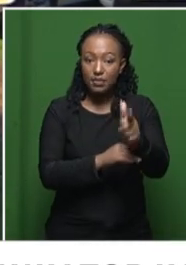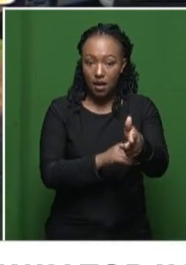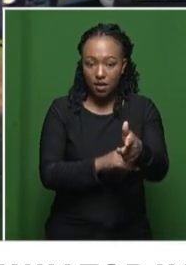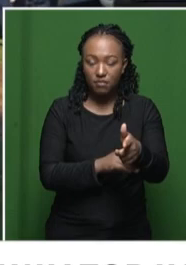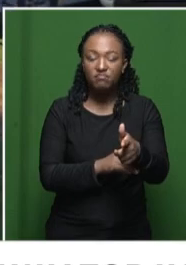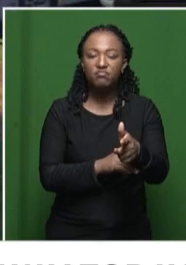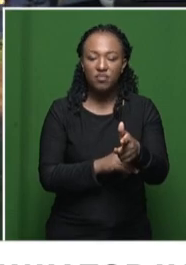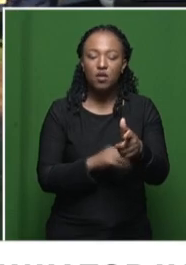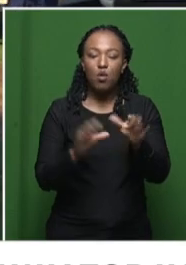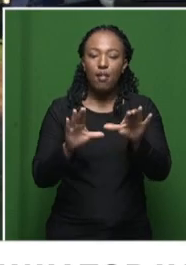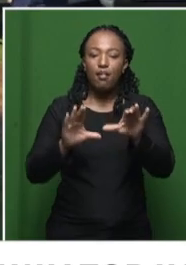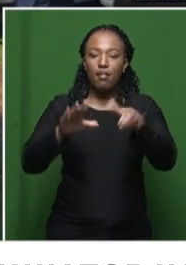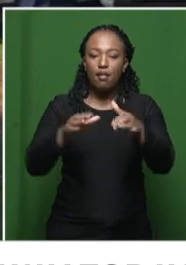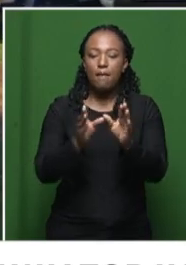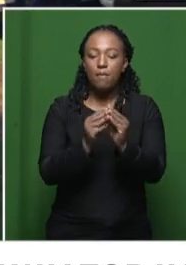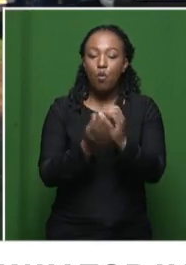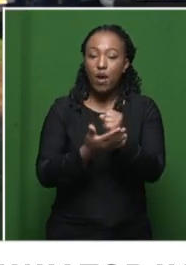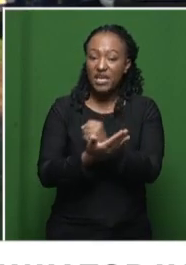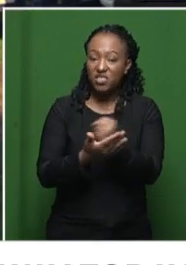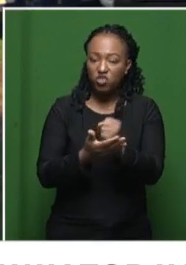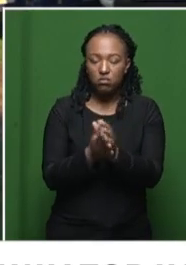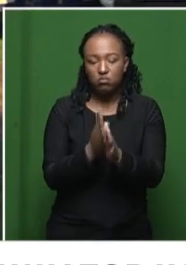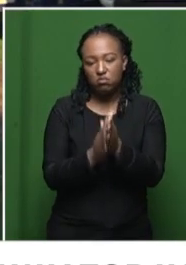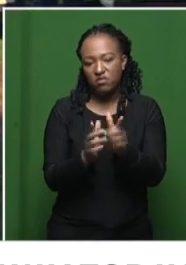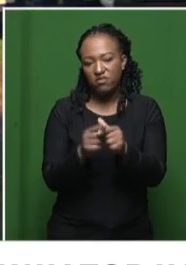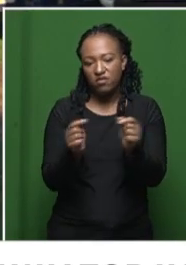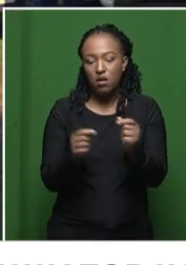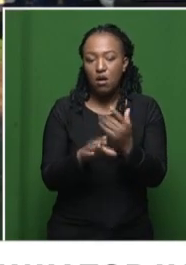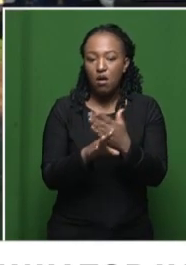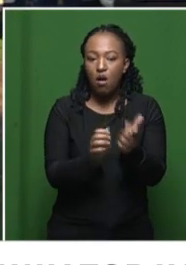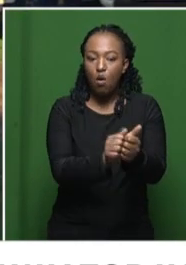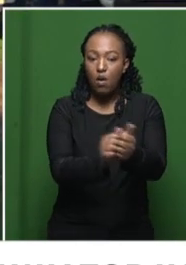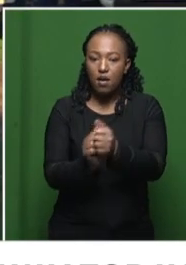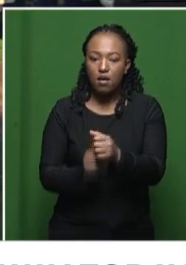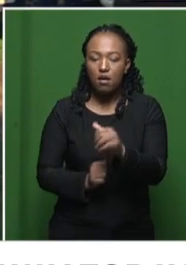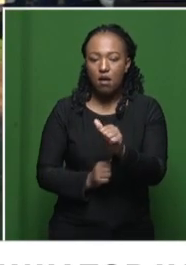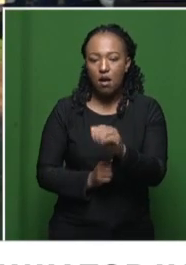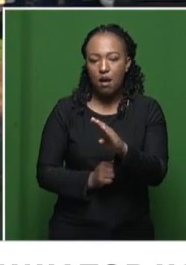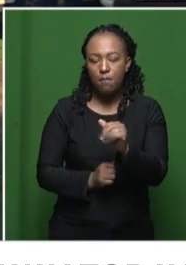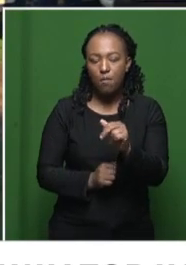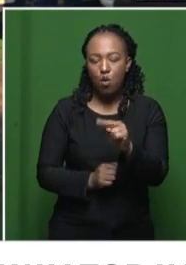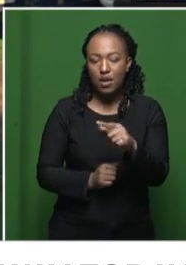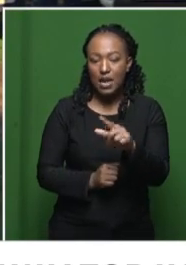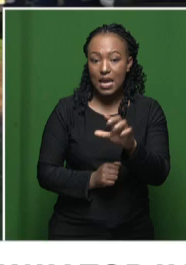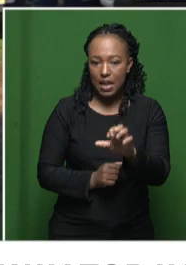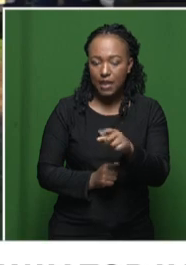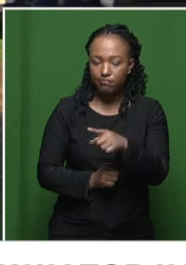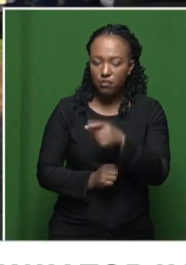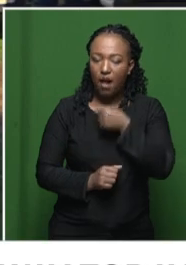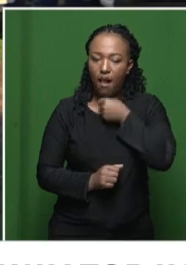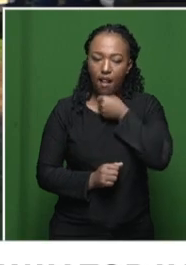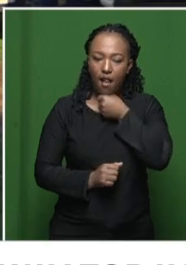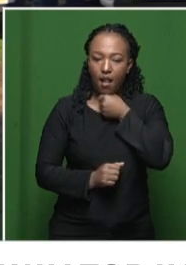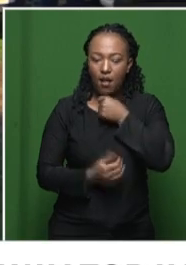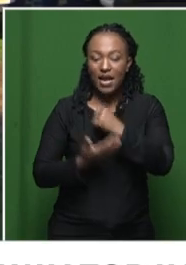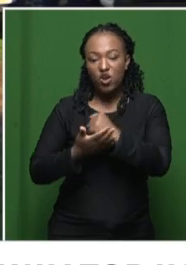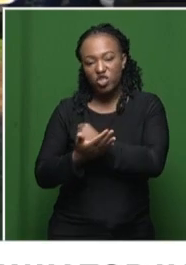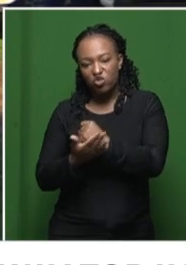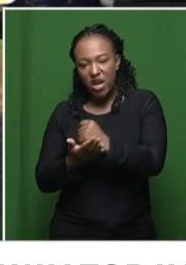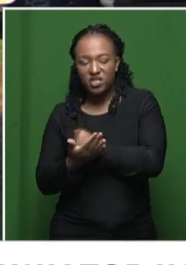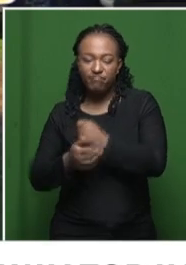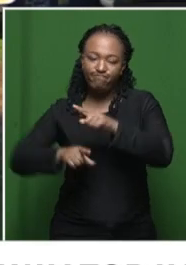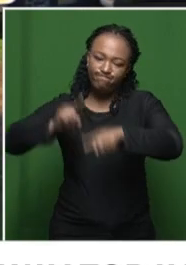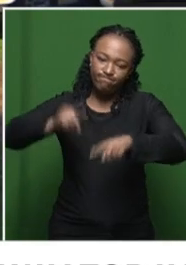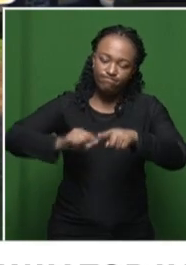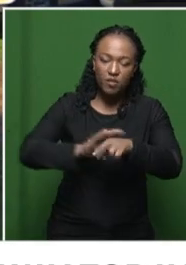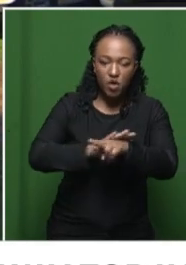headcounts as registration processes would have been done. Our colleague Abongile Yankees is covering that aspect of the registration of the various